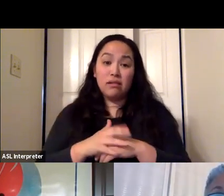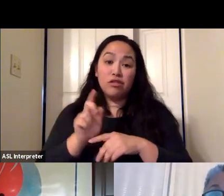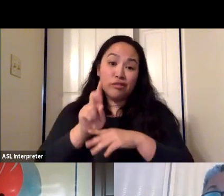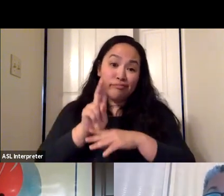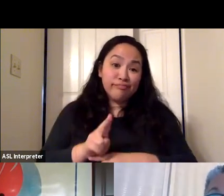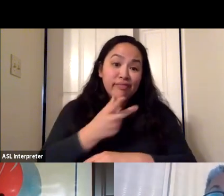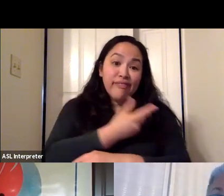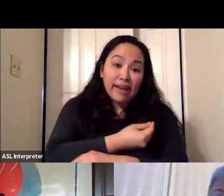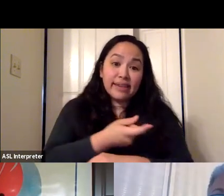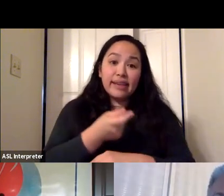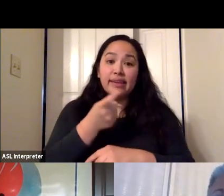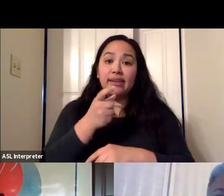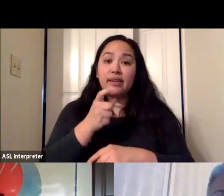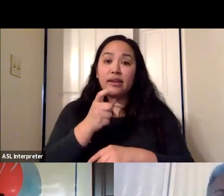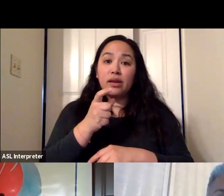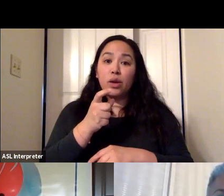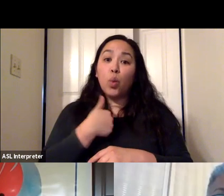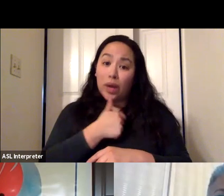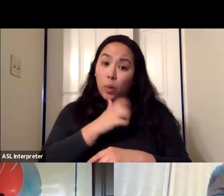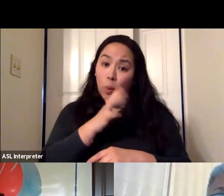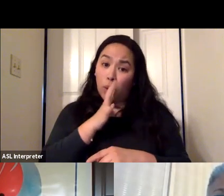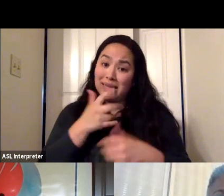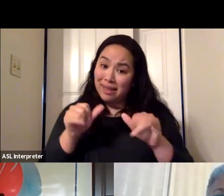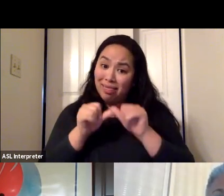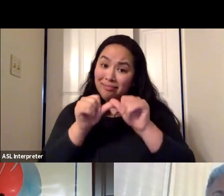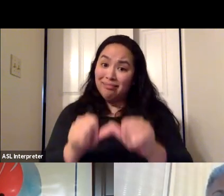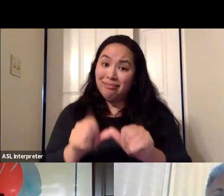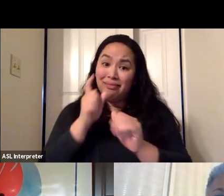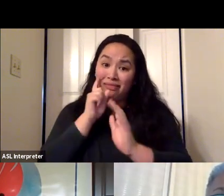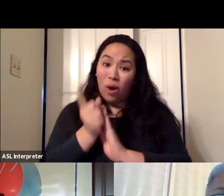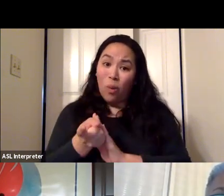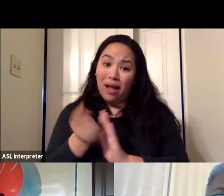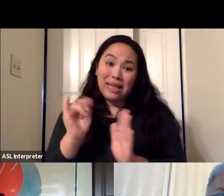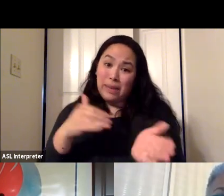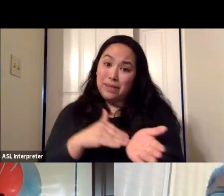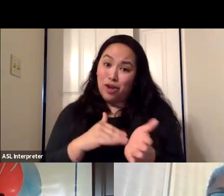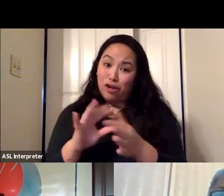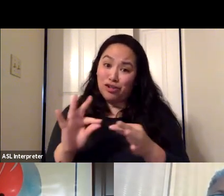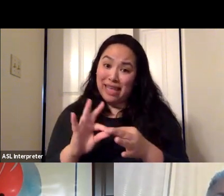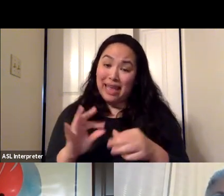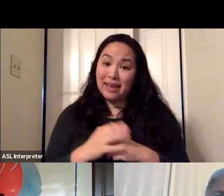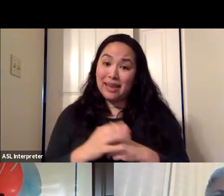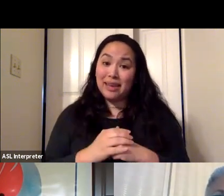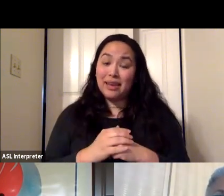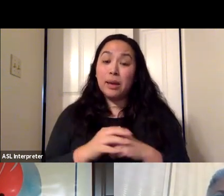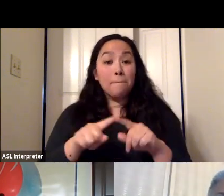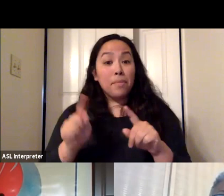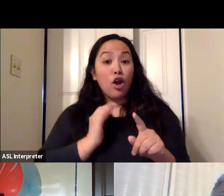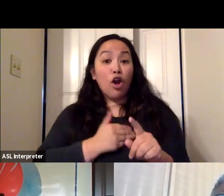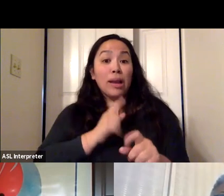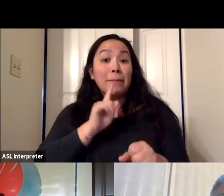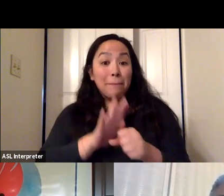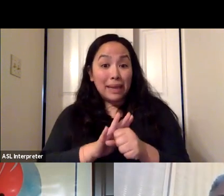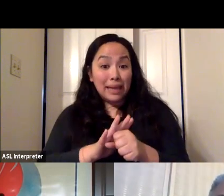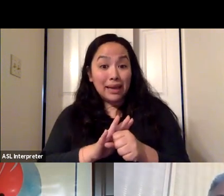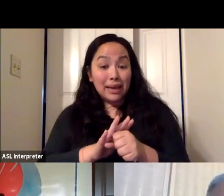We will be with this for a while, as our physicians have said, and our commitment is to